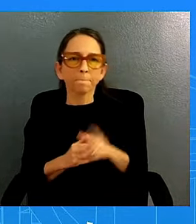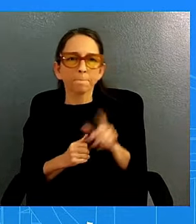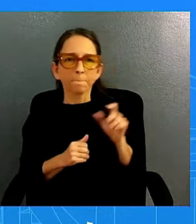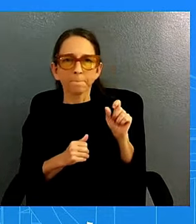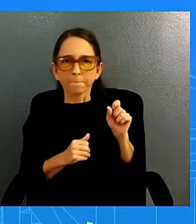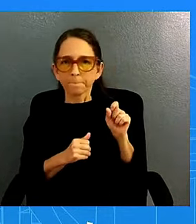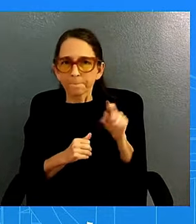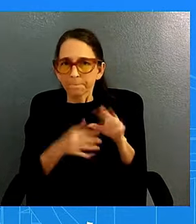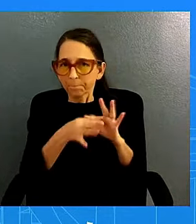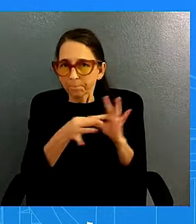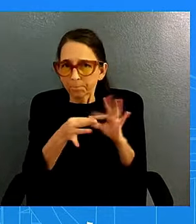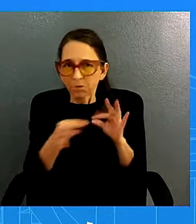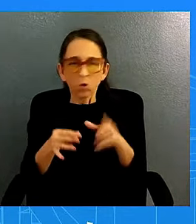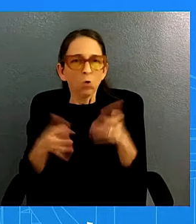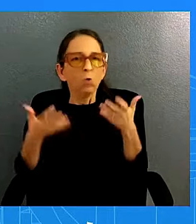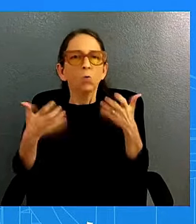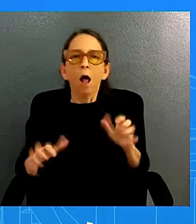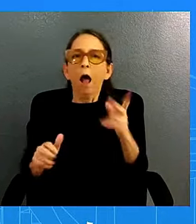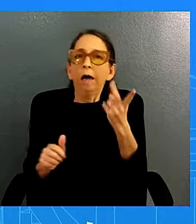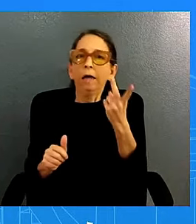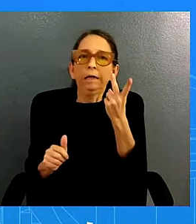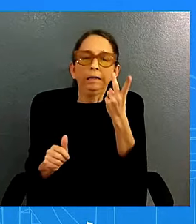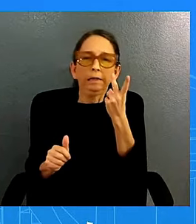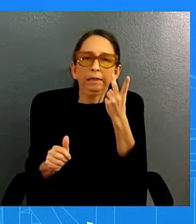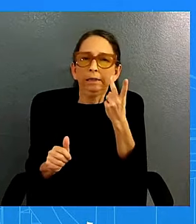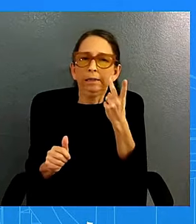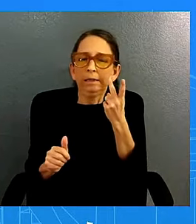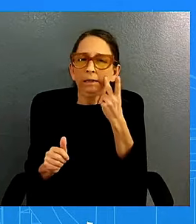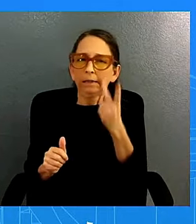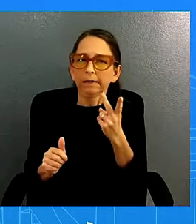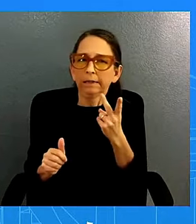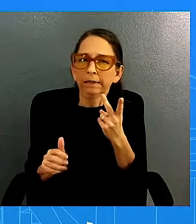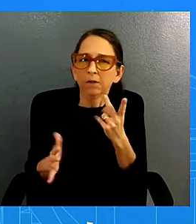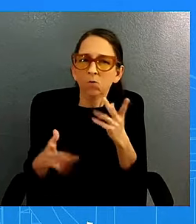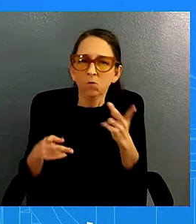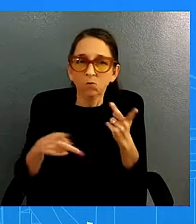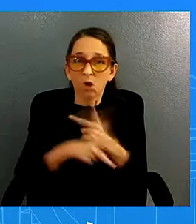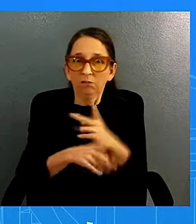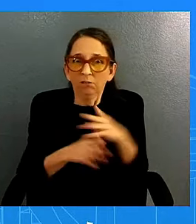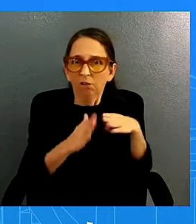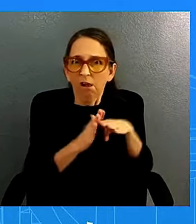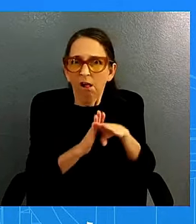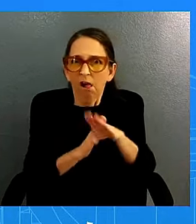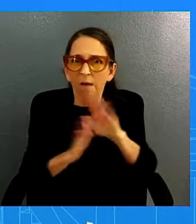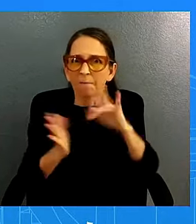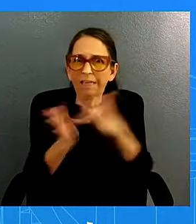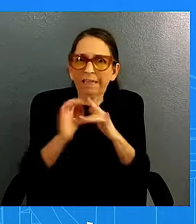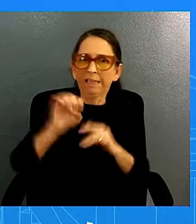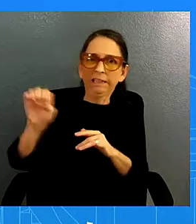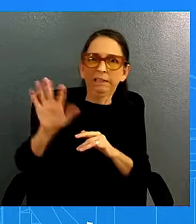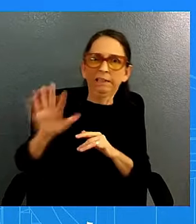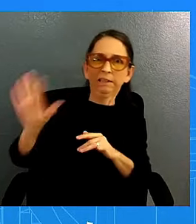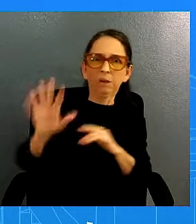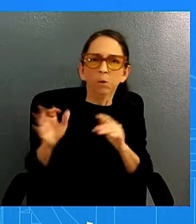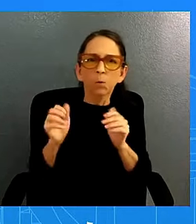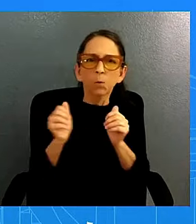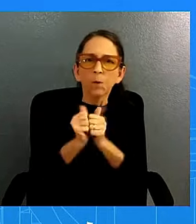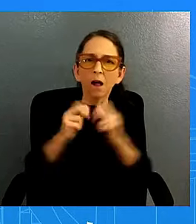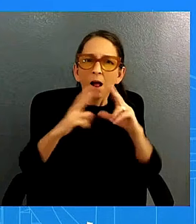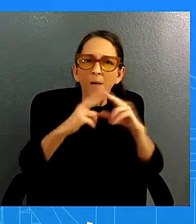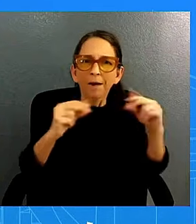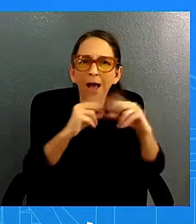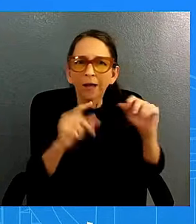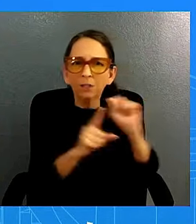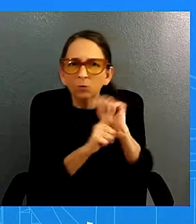escalation in the the middle east but given what's happening in lebanon what does the white house view as that